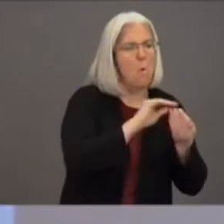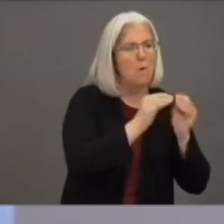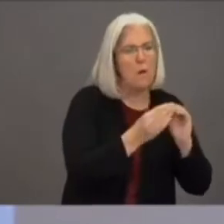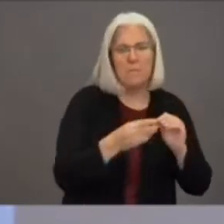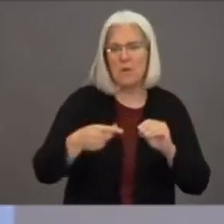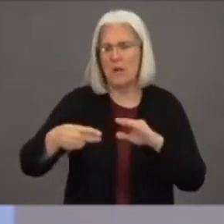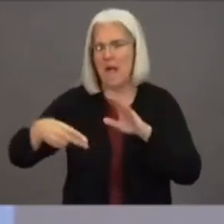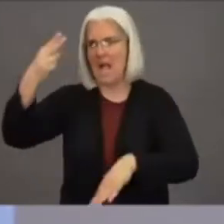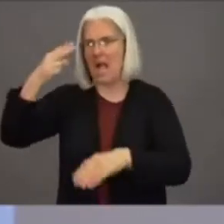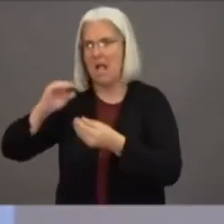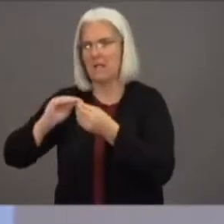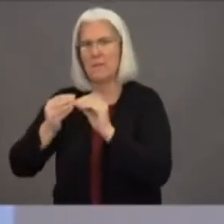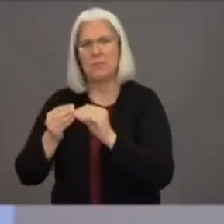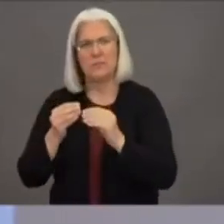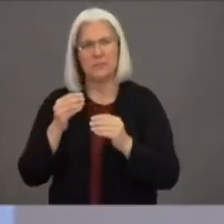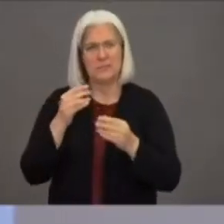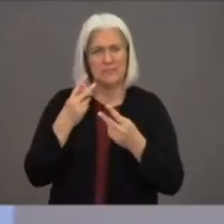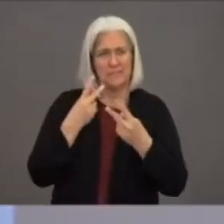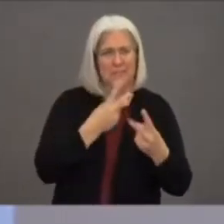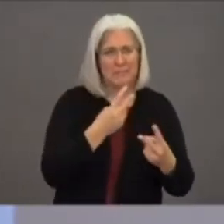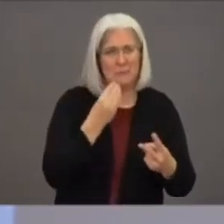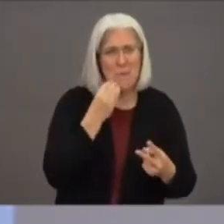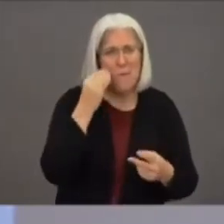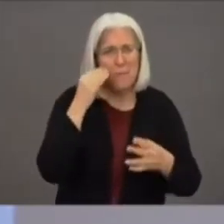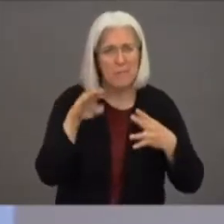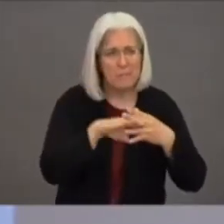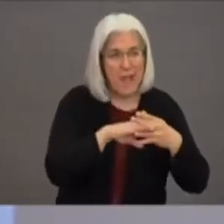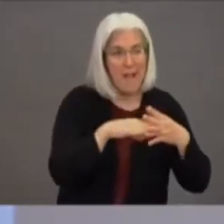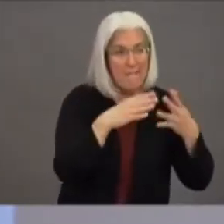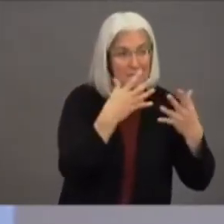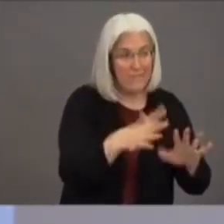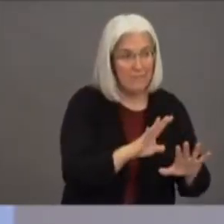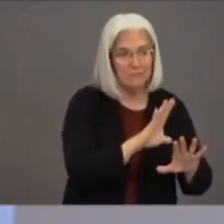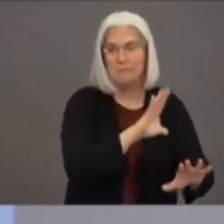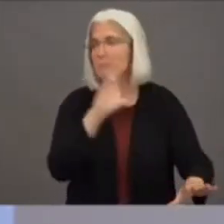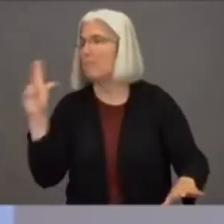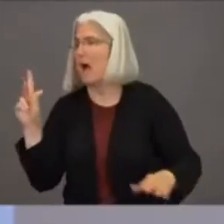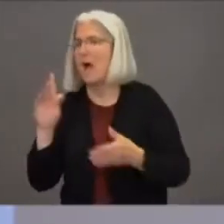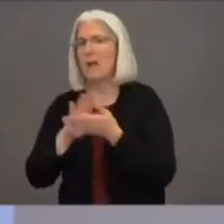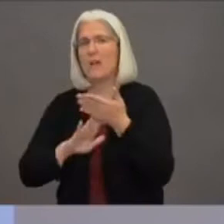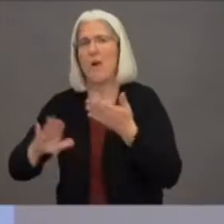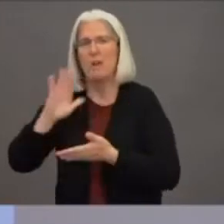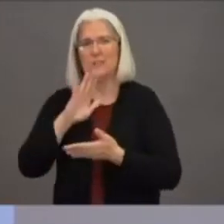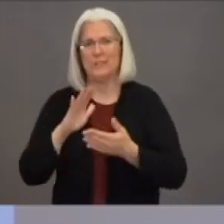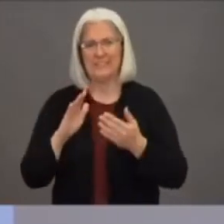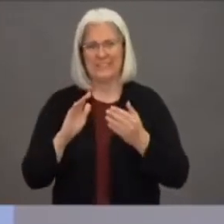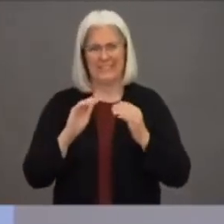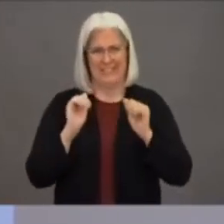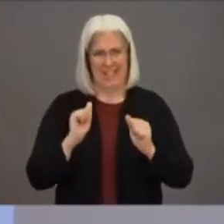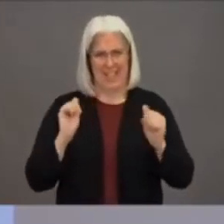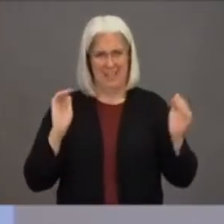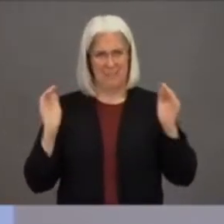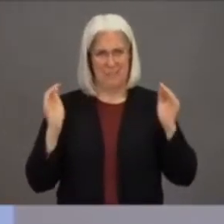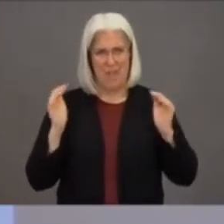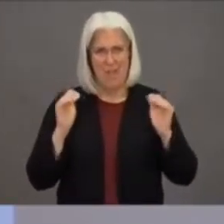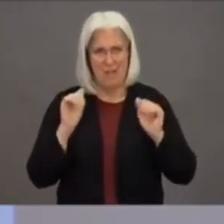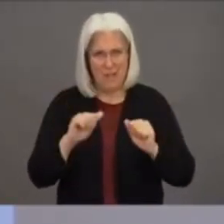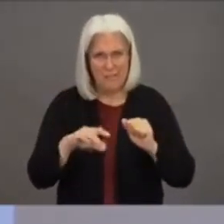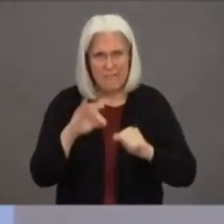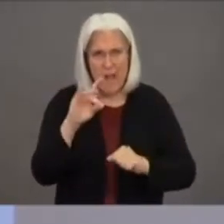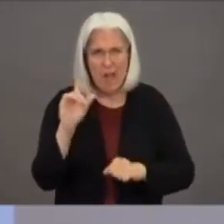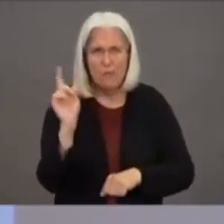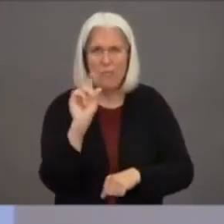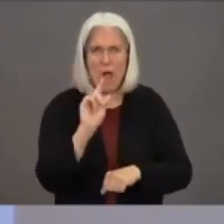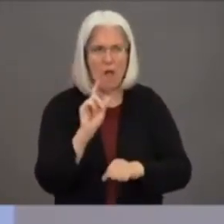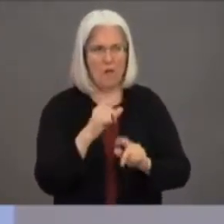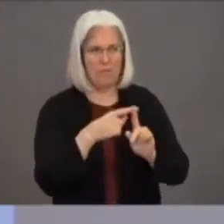website at the public health department of the destination that they're going to be visiting. It is important for them to know whether COVID